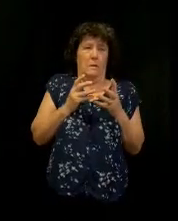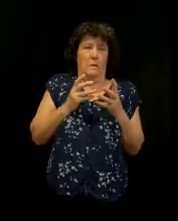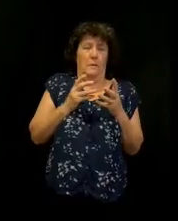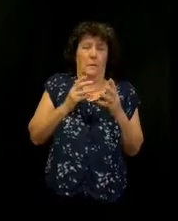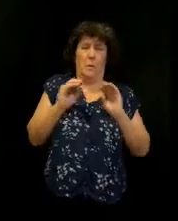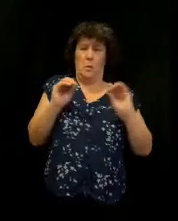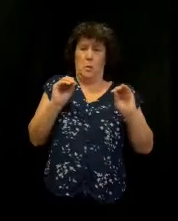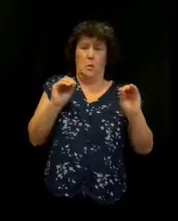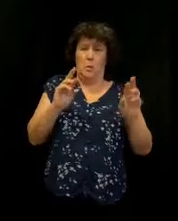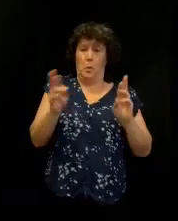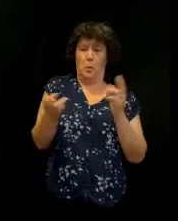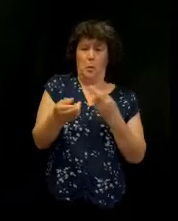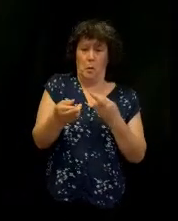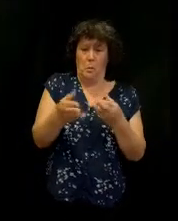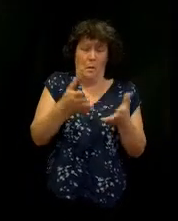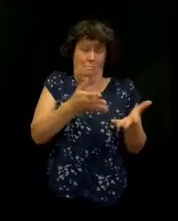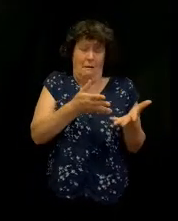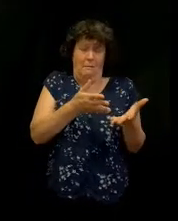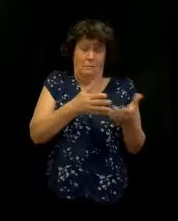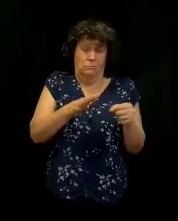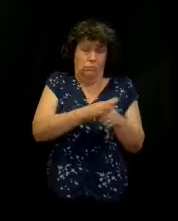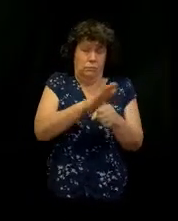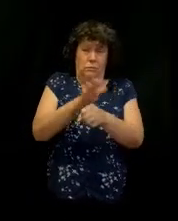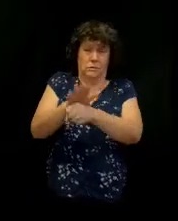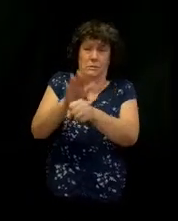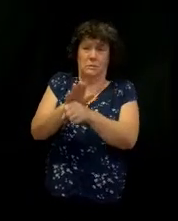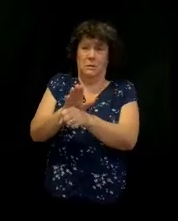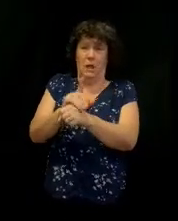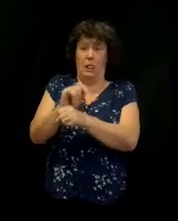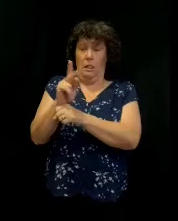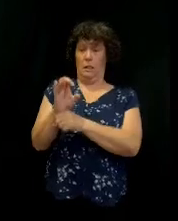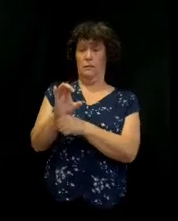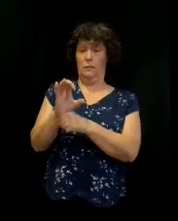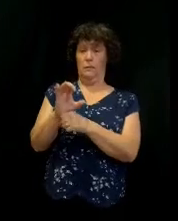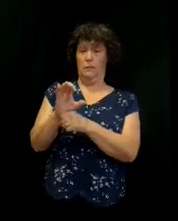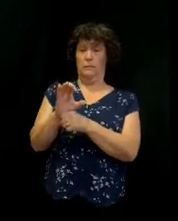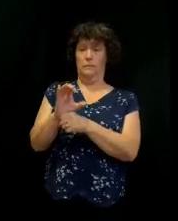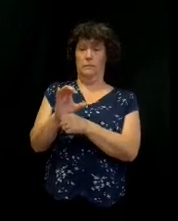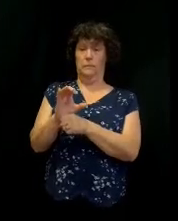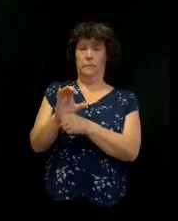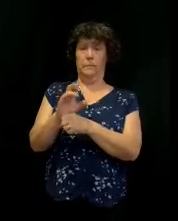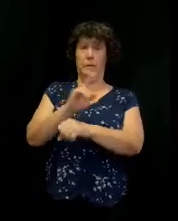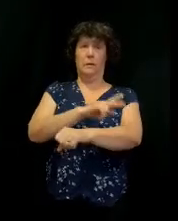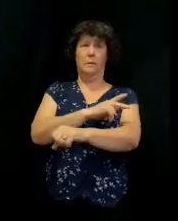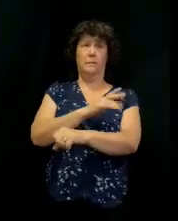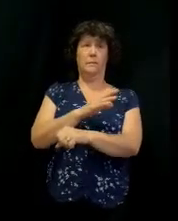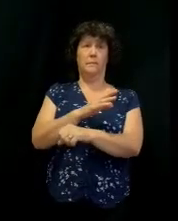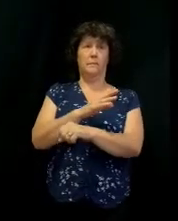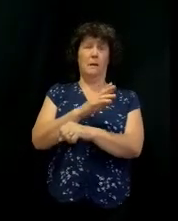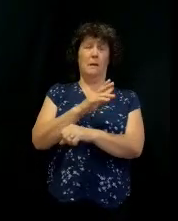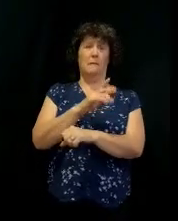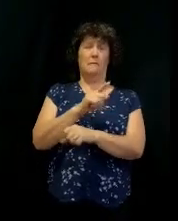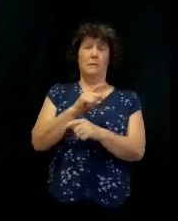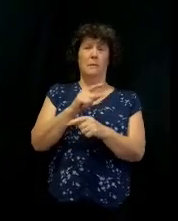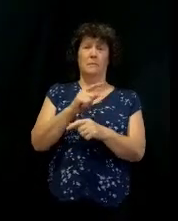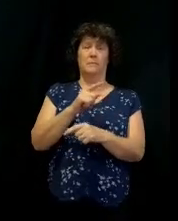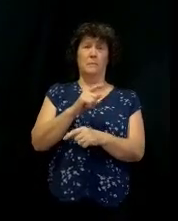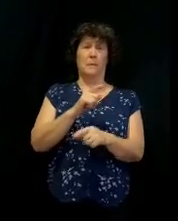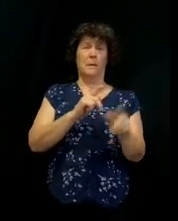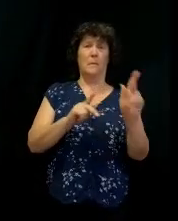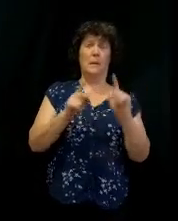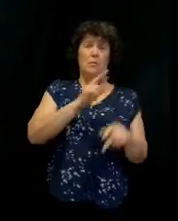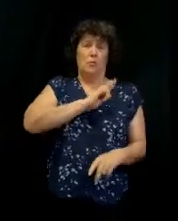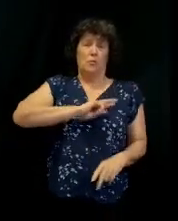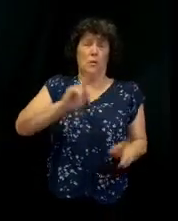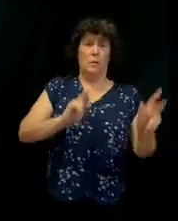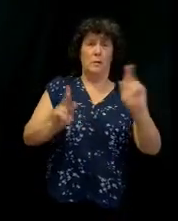in this room. The Bible says this in Luke's gospel. It says the power, so there was these Pharisees, the Sadducees, the religious